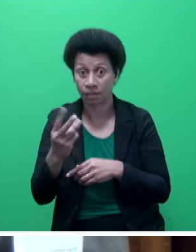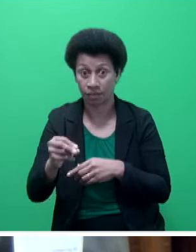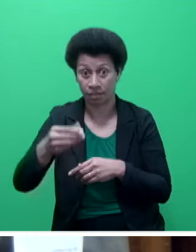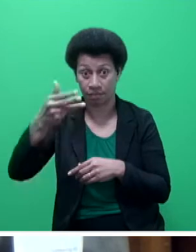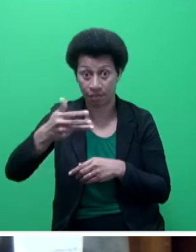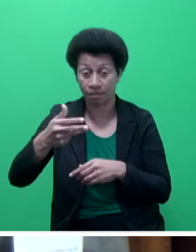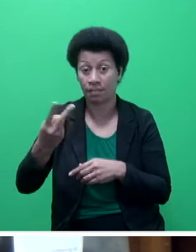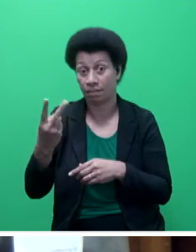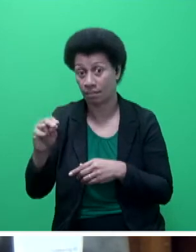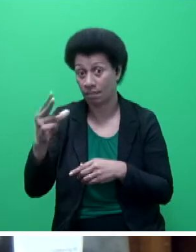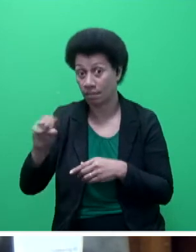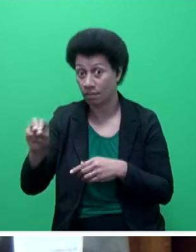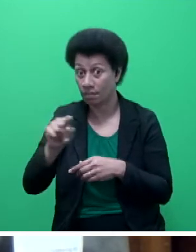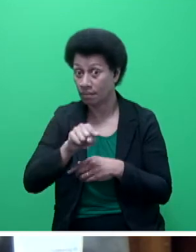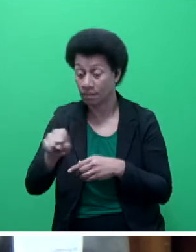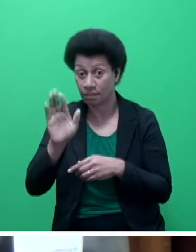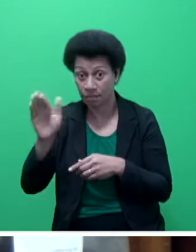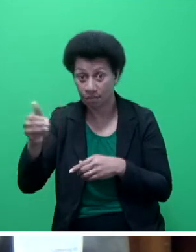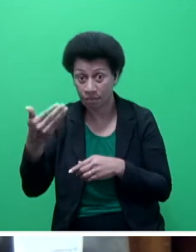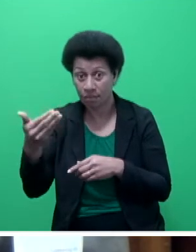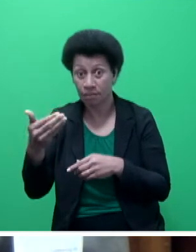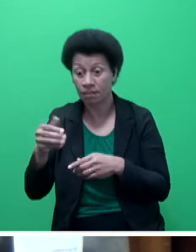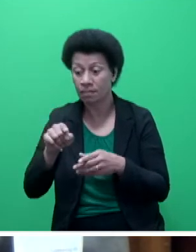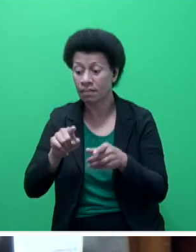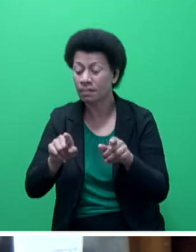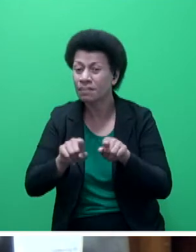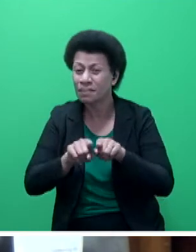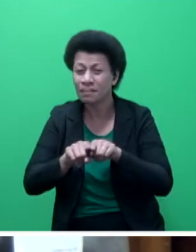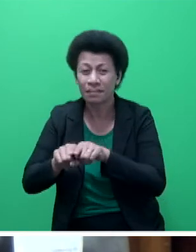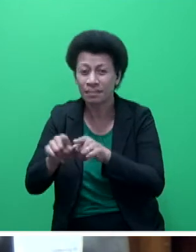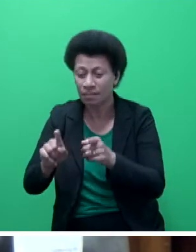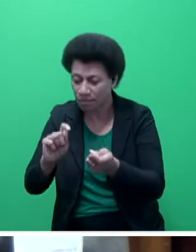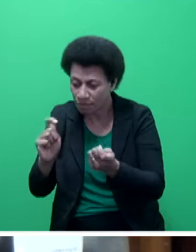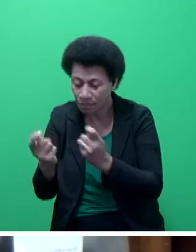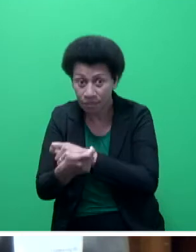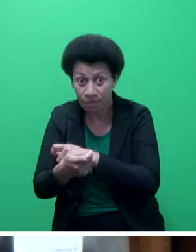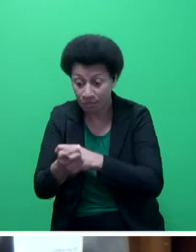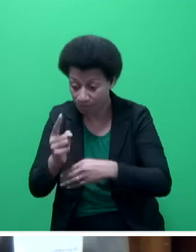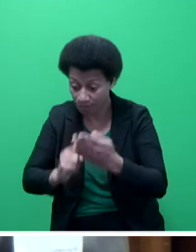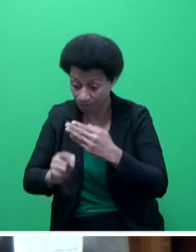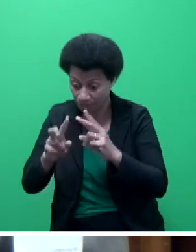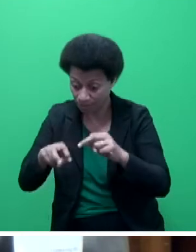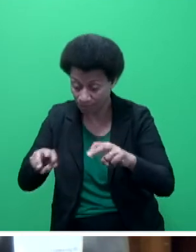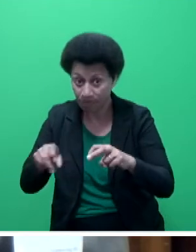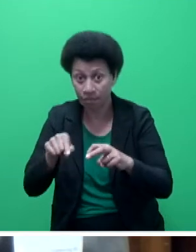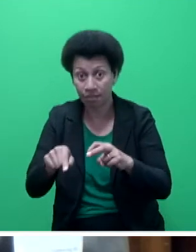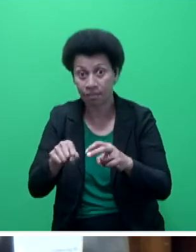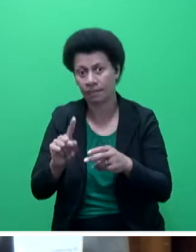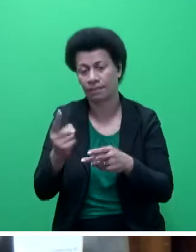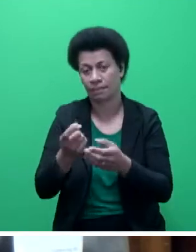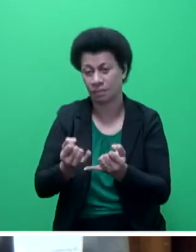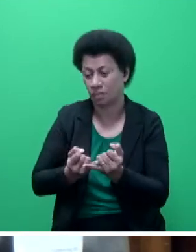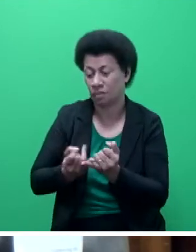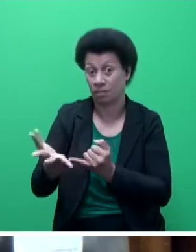HIAS are not directly comparable given the change in methodology, we can make some broad inferences. Firstly, extreme poverty